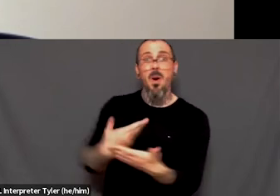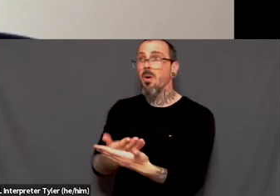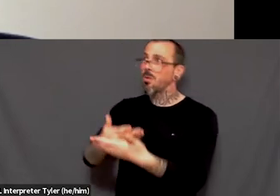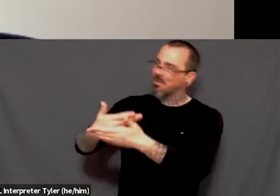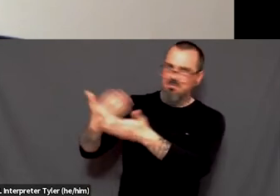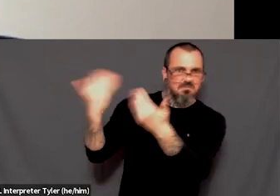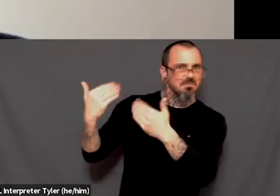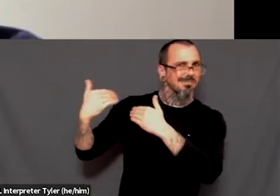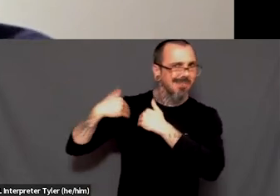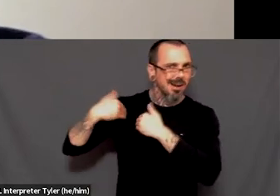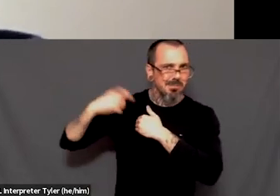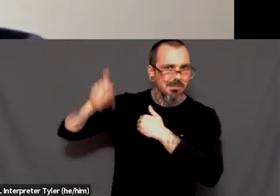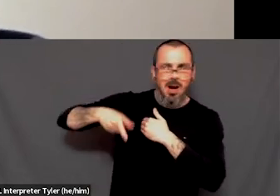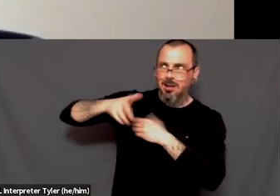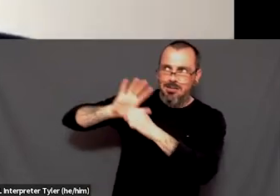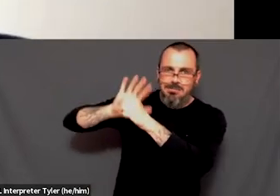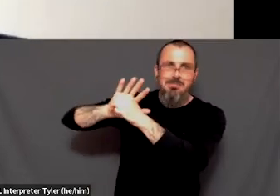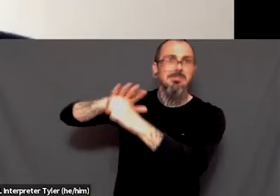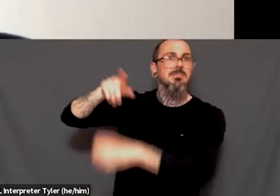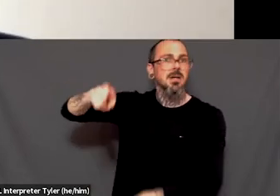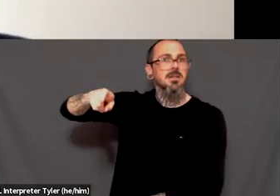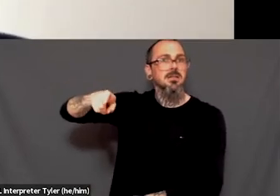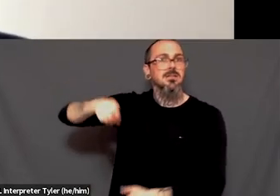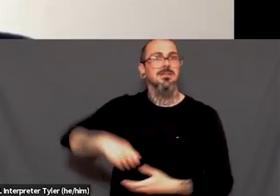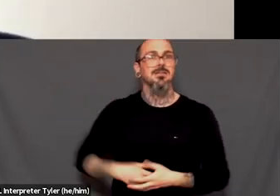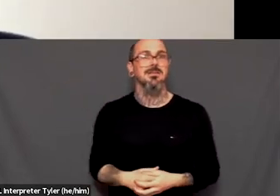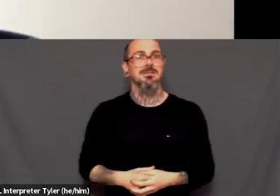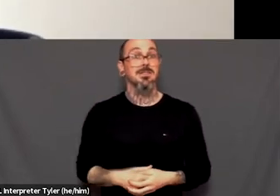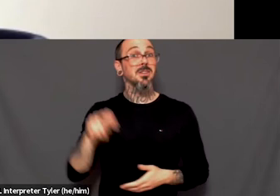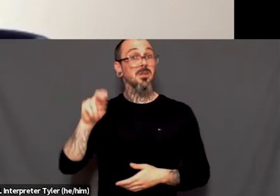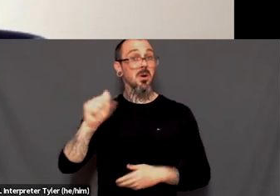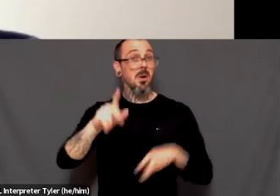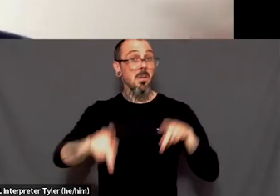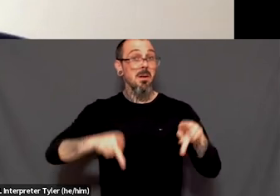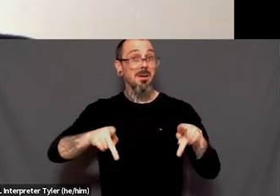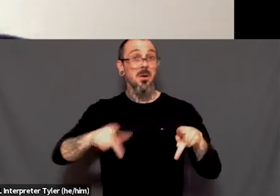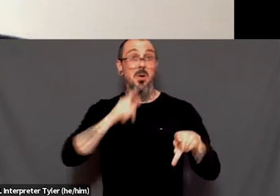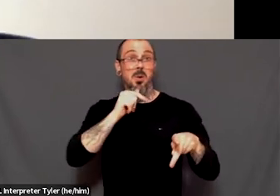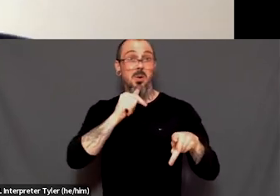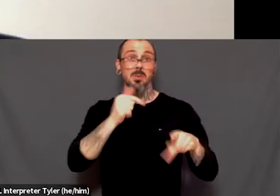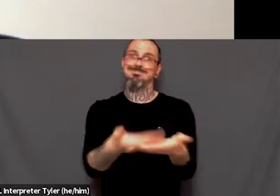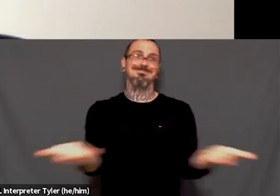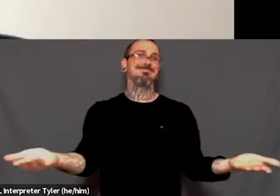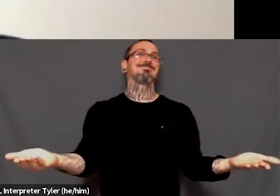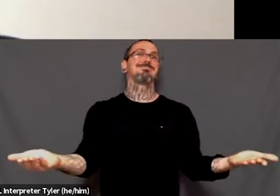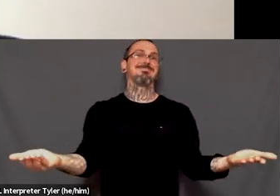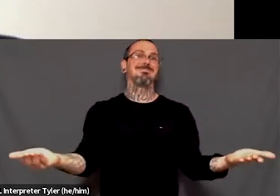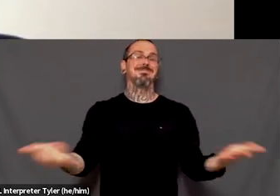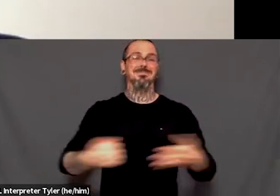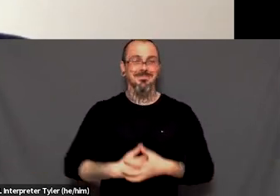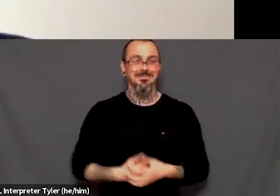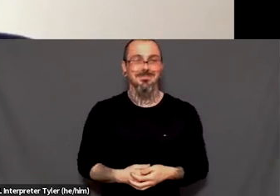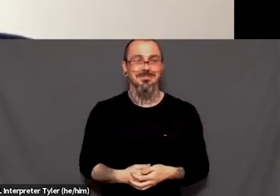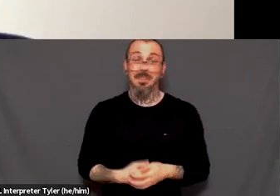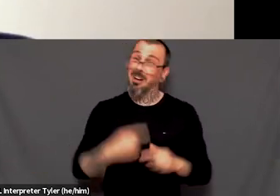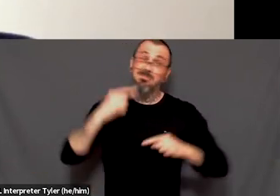we're, we are, we make up the people, the population, um, even though, you know, we have a lot of differences between us,